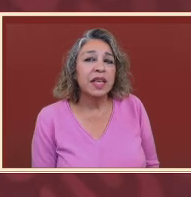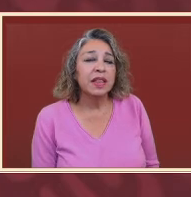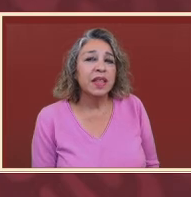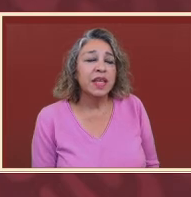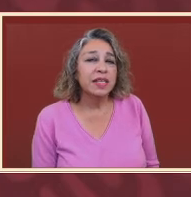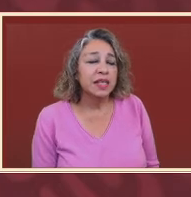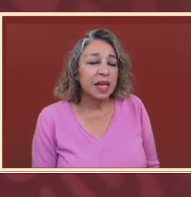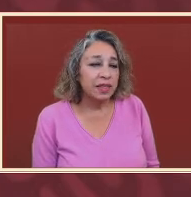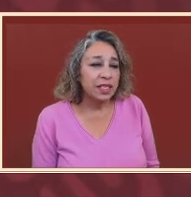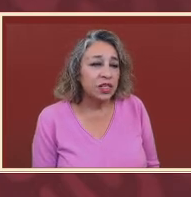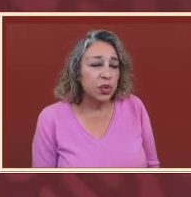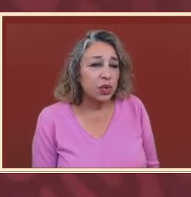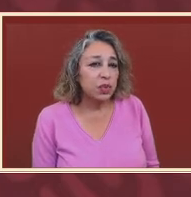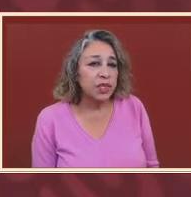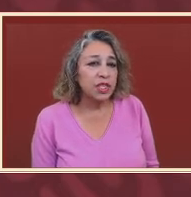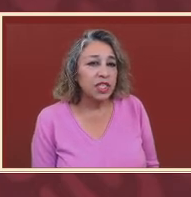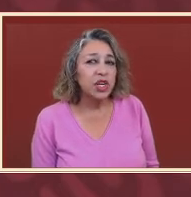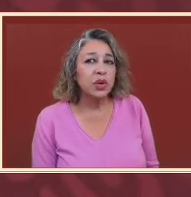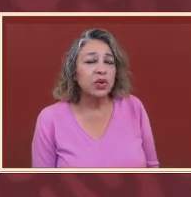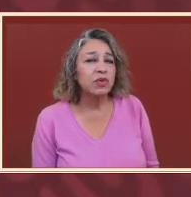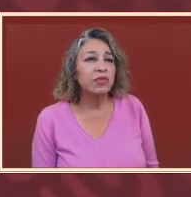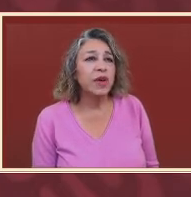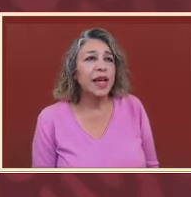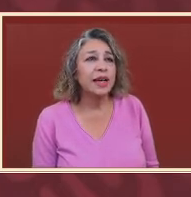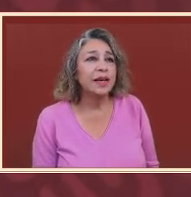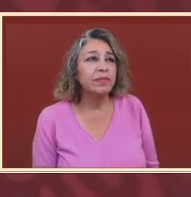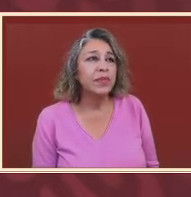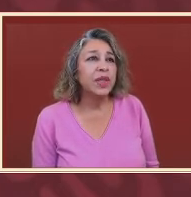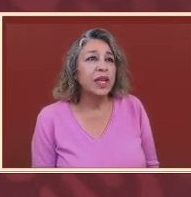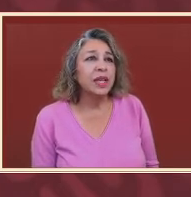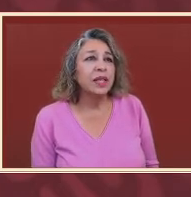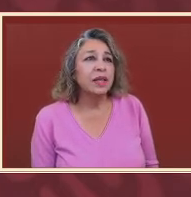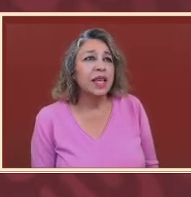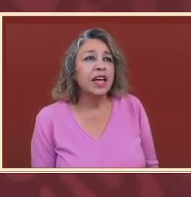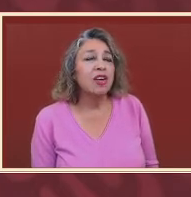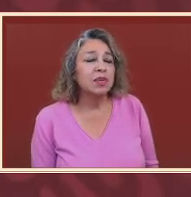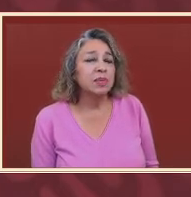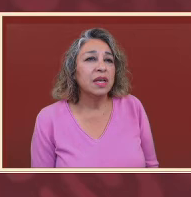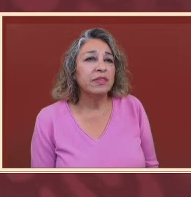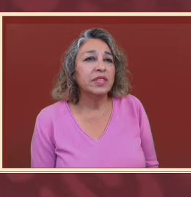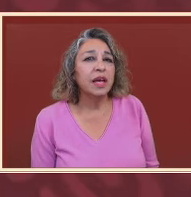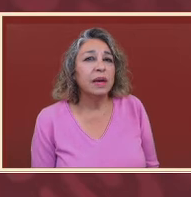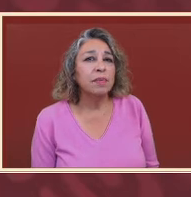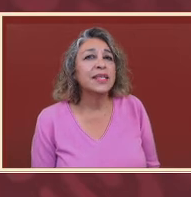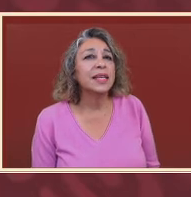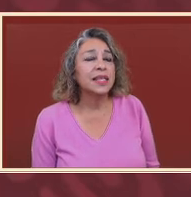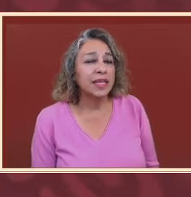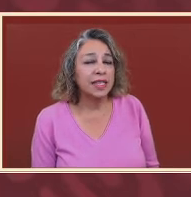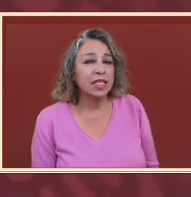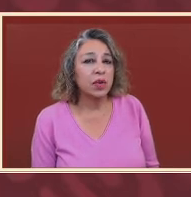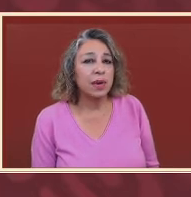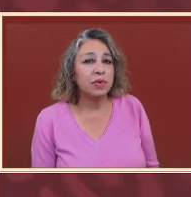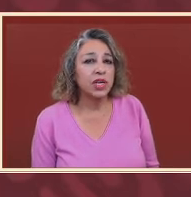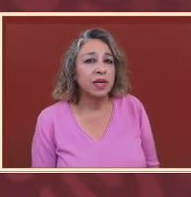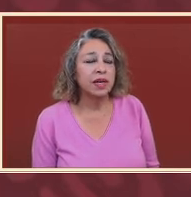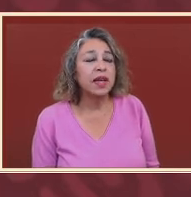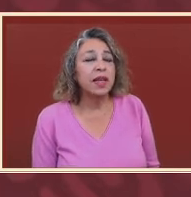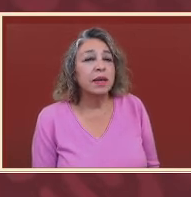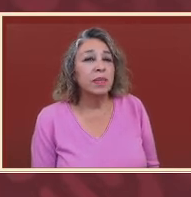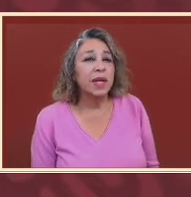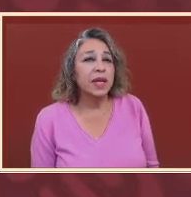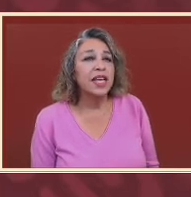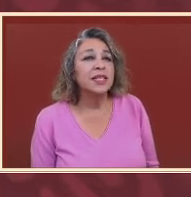this group, which is known, they call themselves Mexicans Against Corruption.